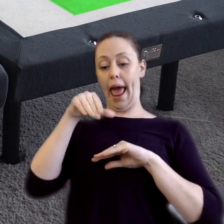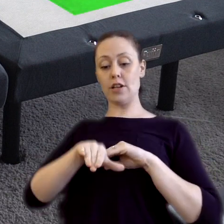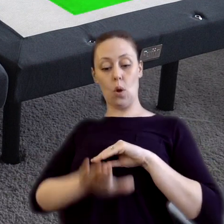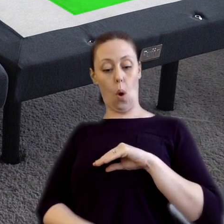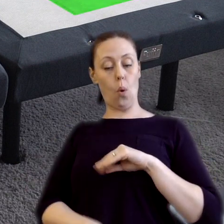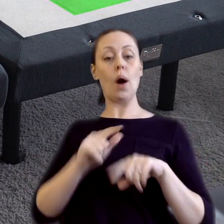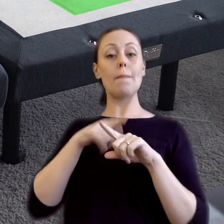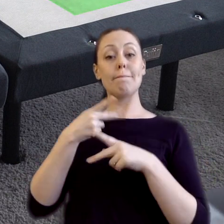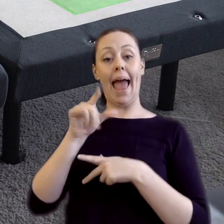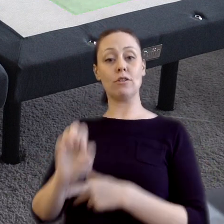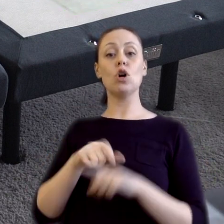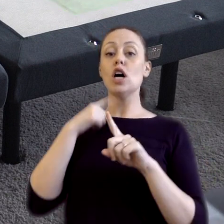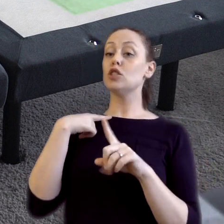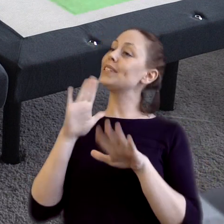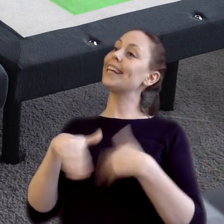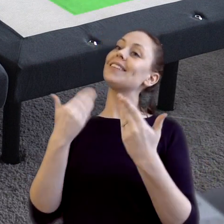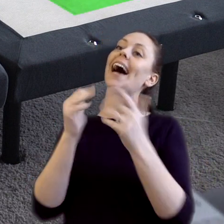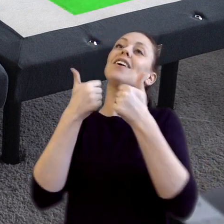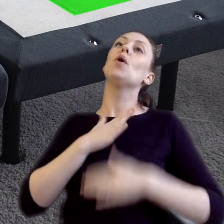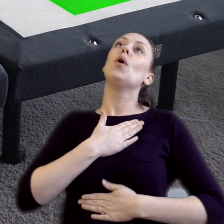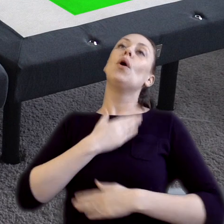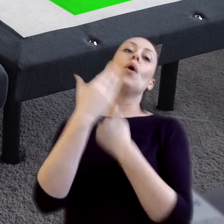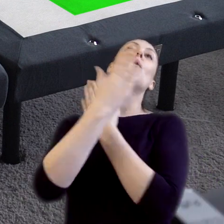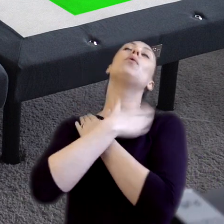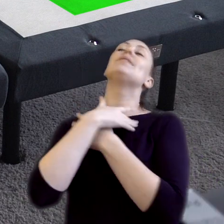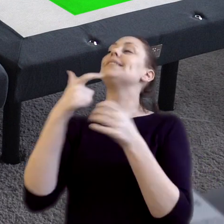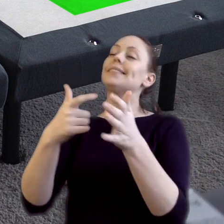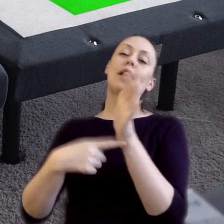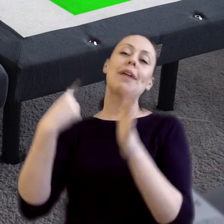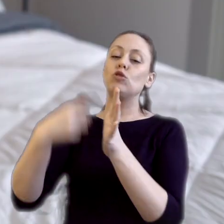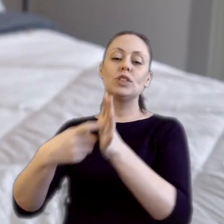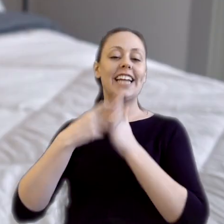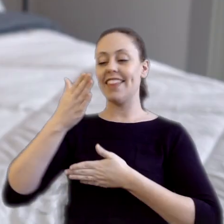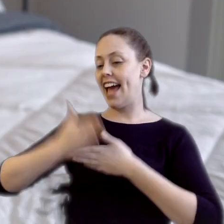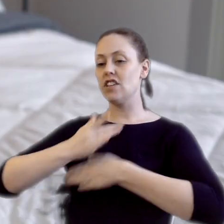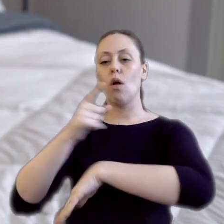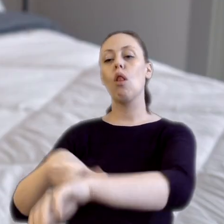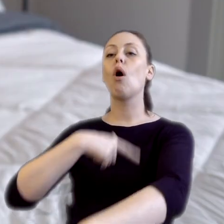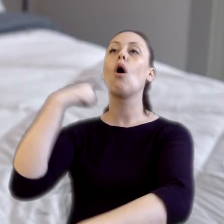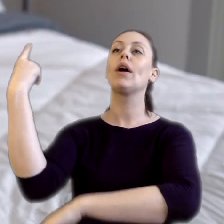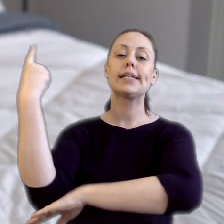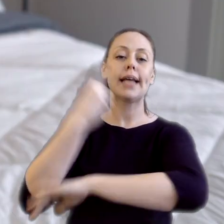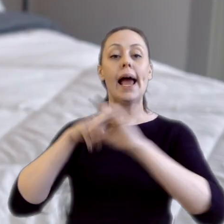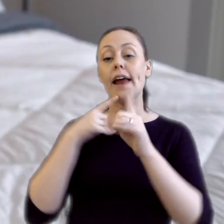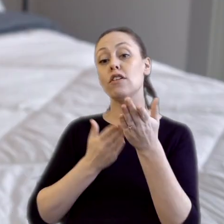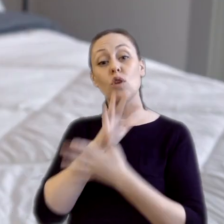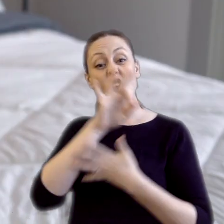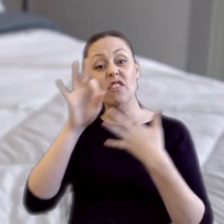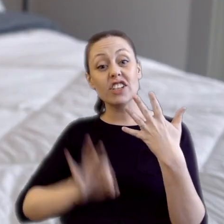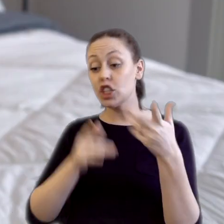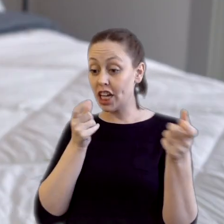panels. And it gives you that gentle soothing that sometimes you need at the end of a long day. And of course, all of these features are